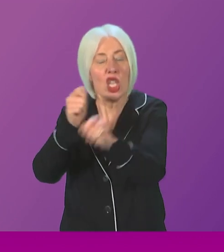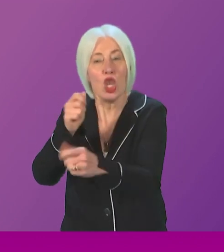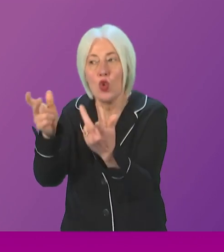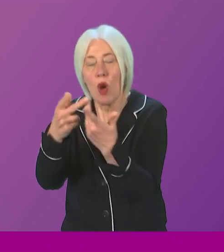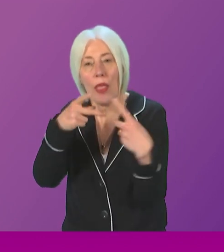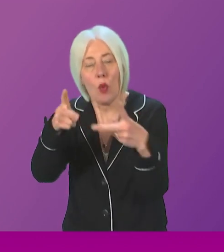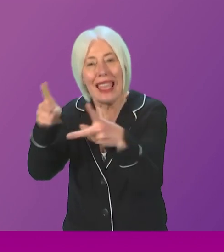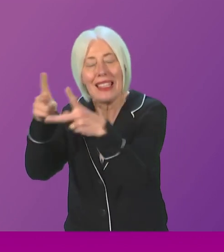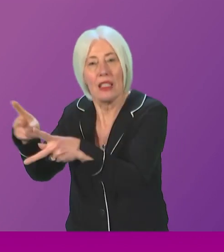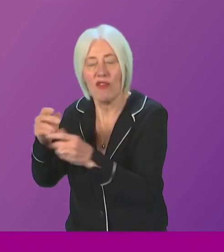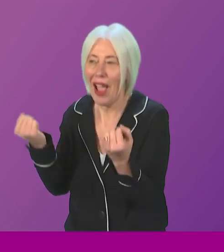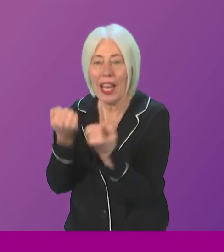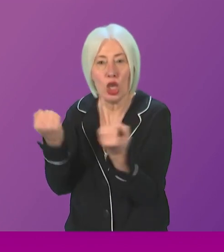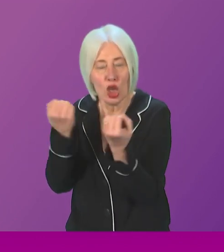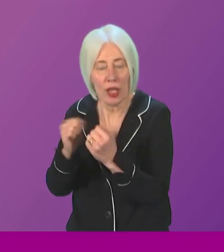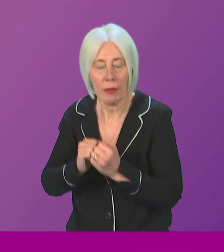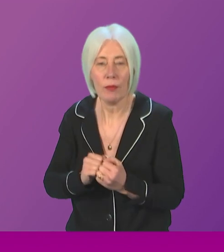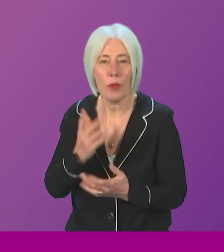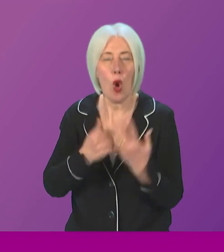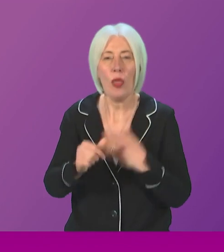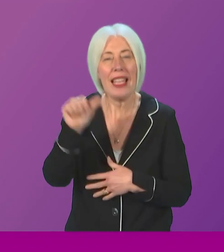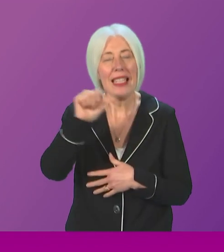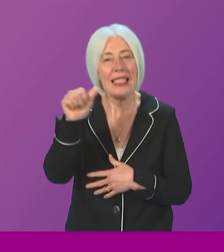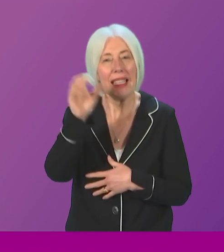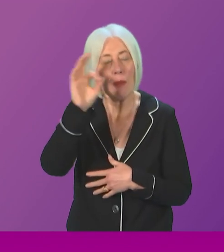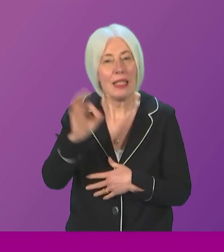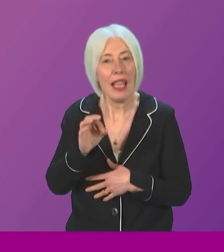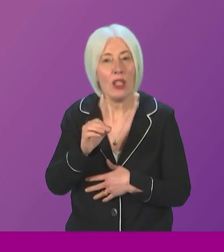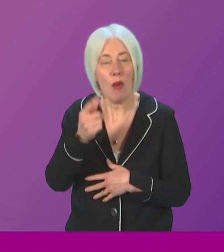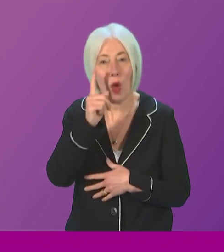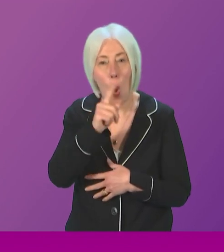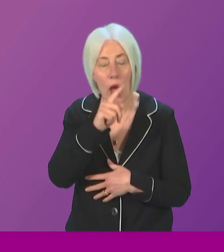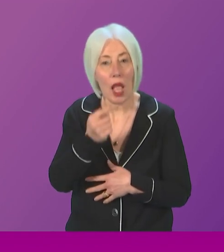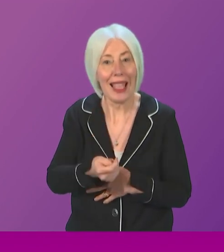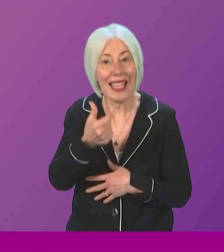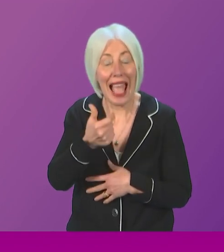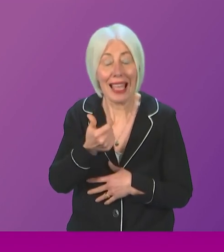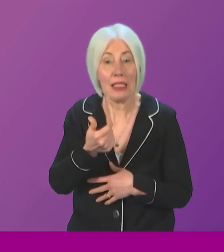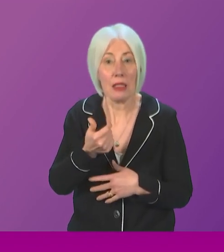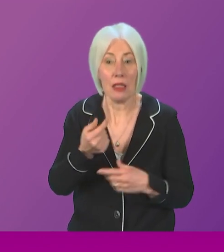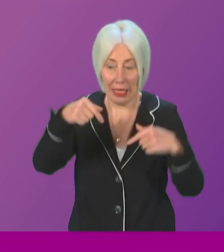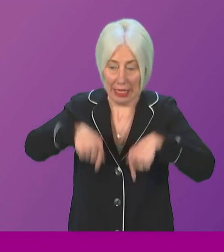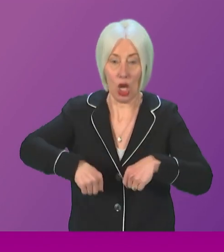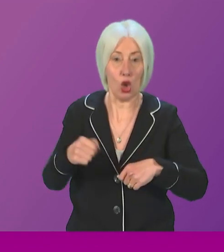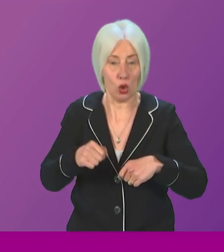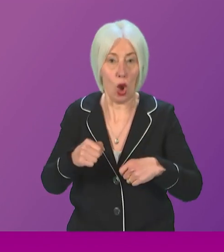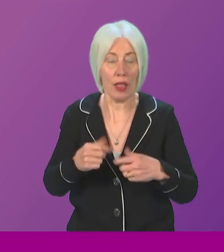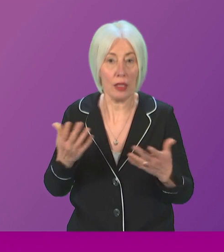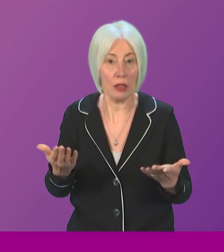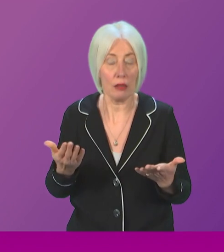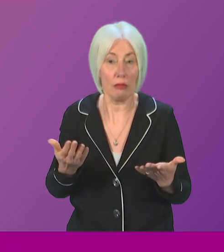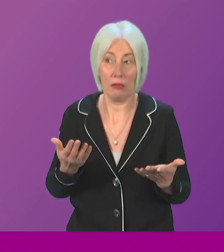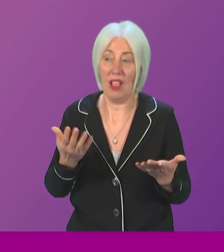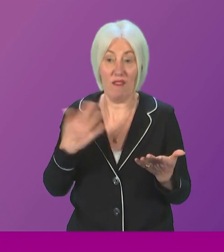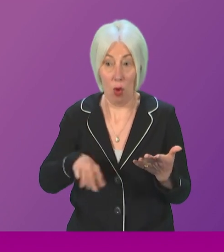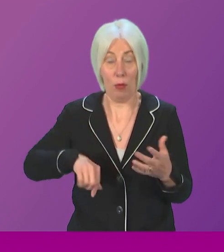2019, only 16% of the oil and gas coming into Scotland, including imports from Norway and beyond, is consumed in